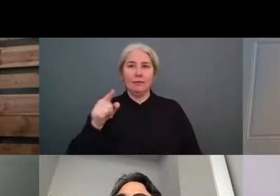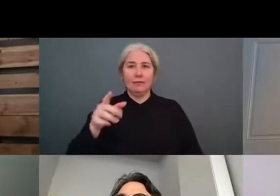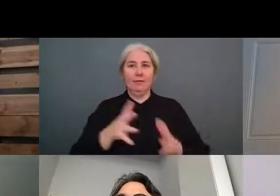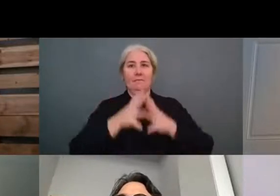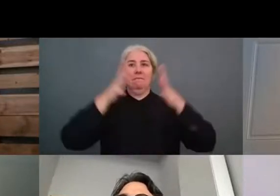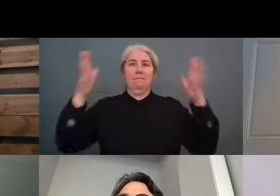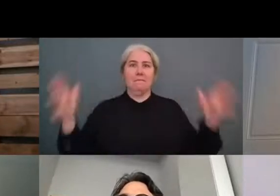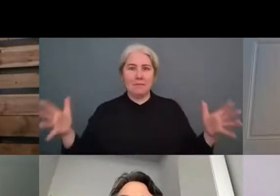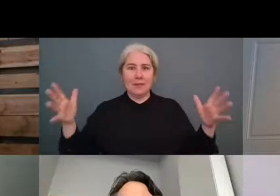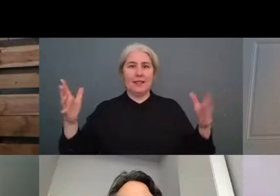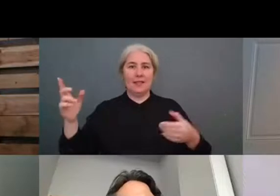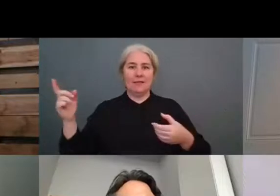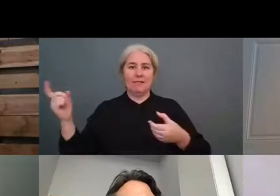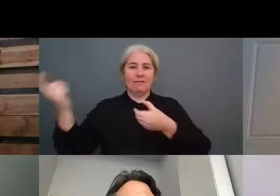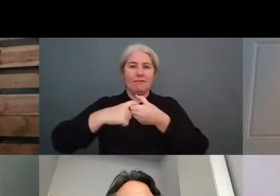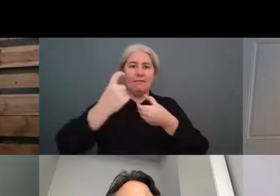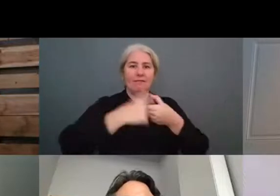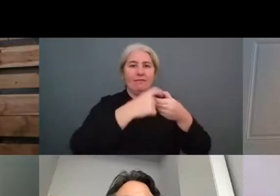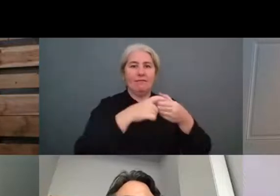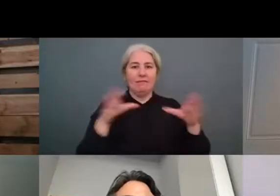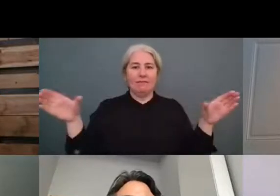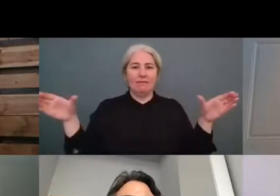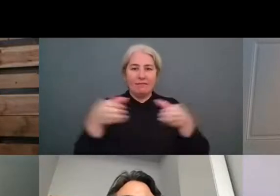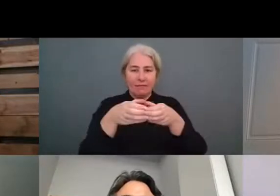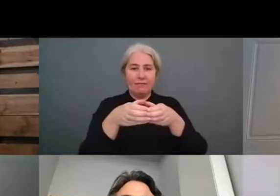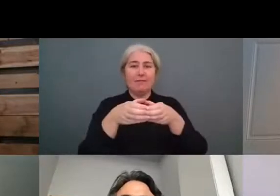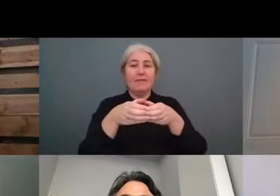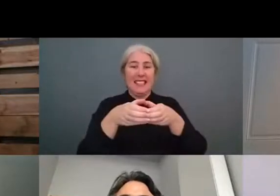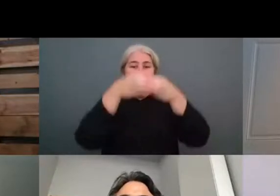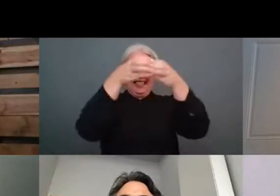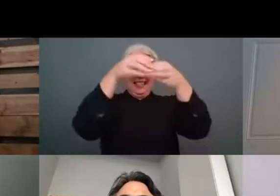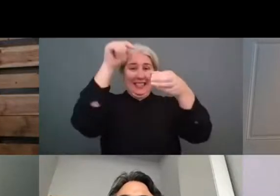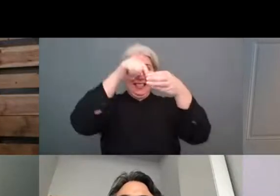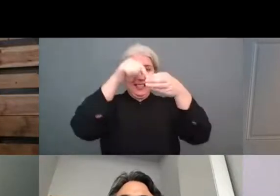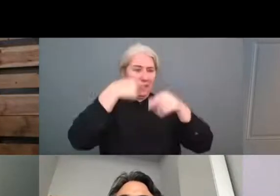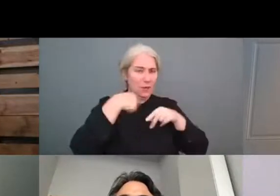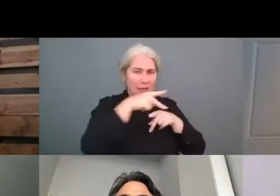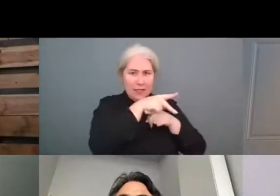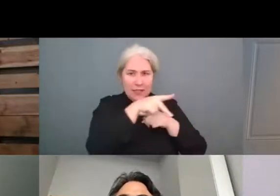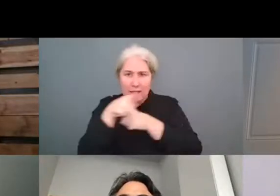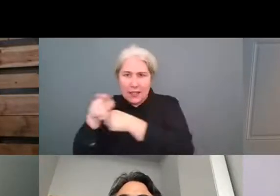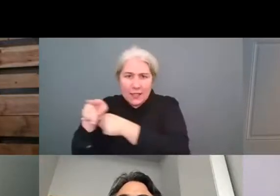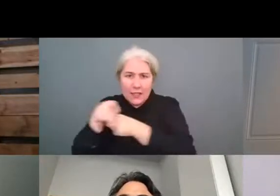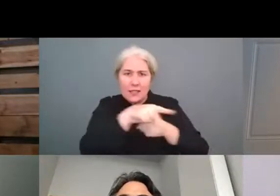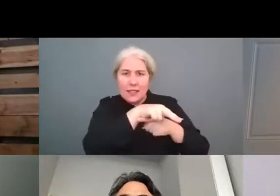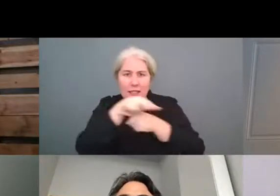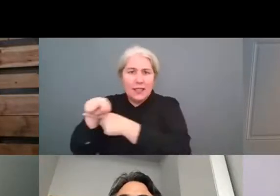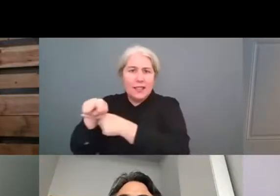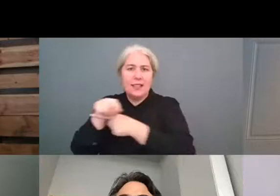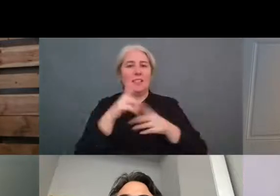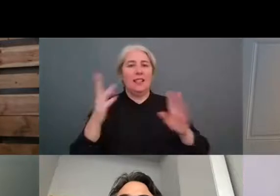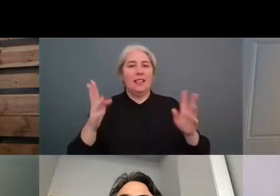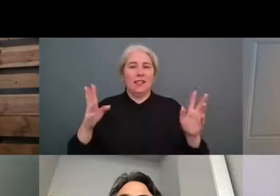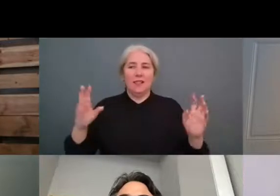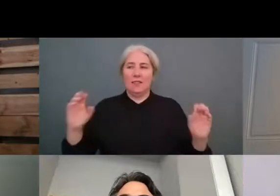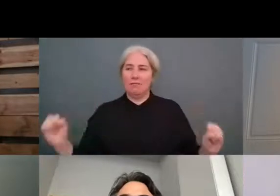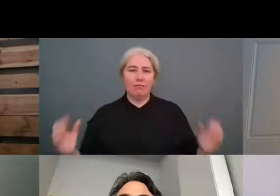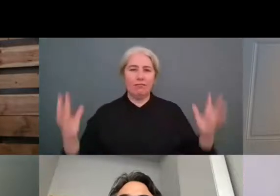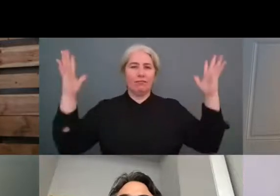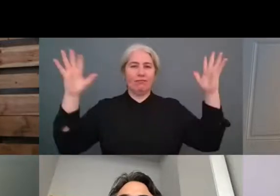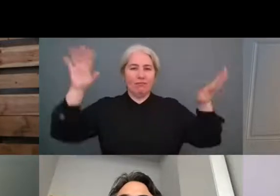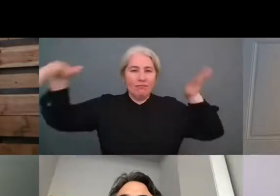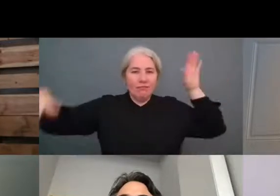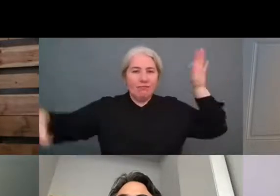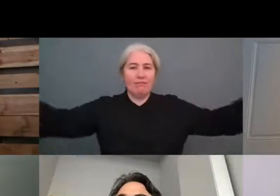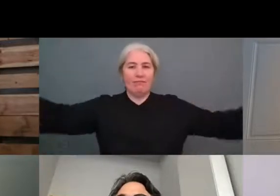focusing on conservation of nature um we have a very strong program working on sports and